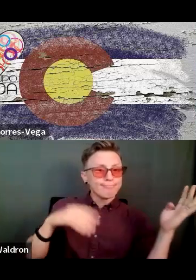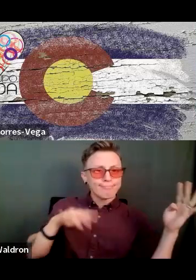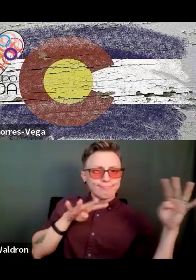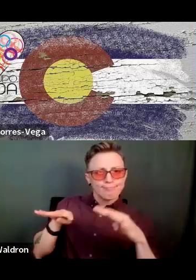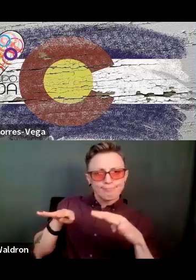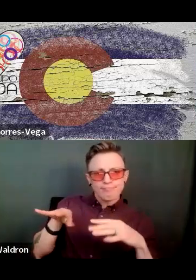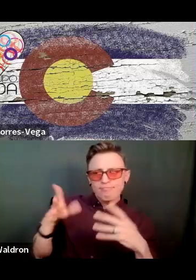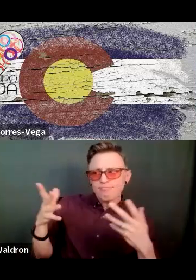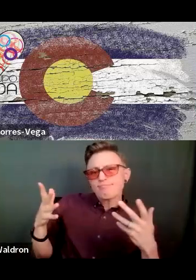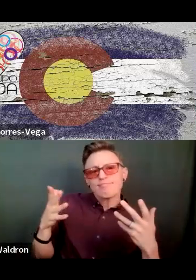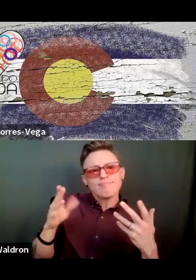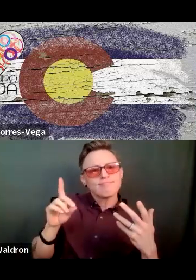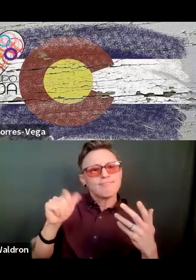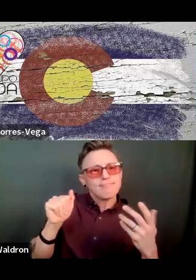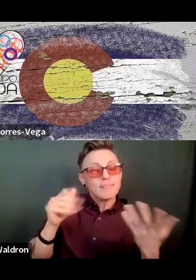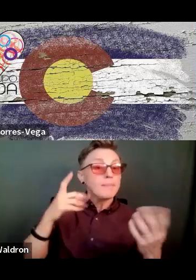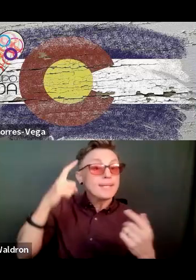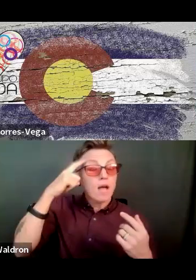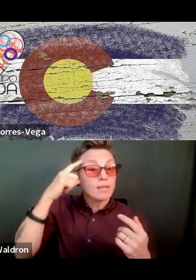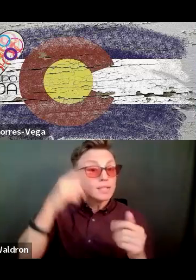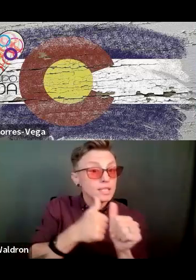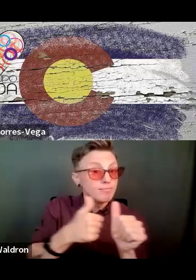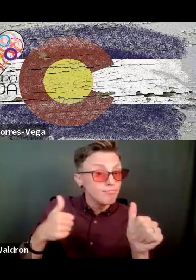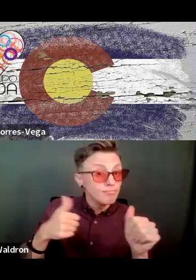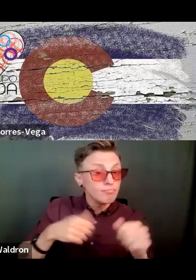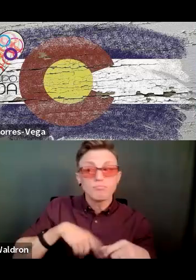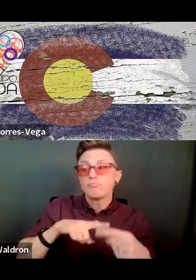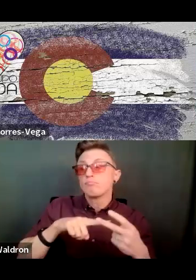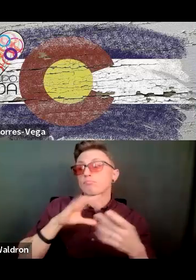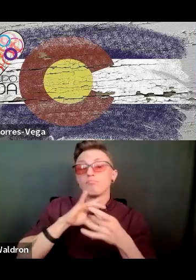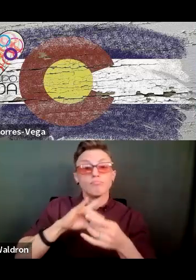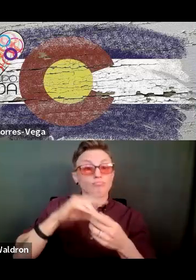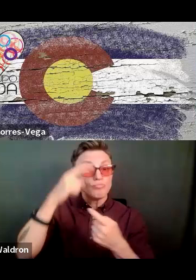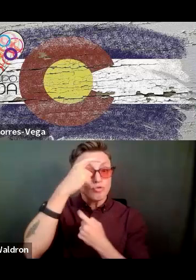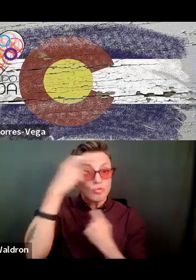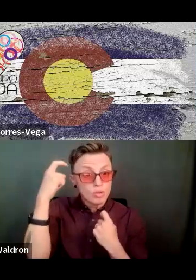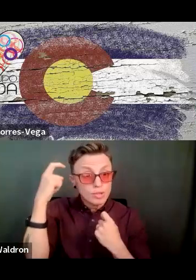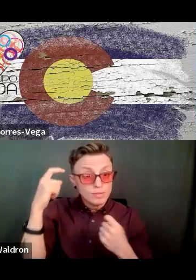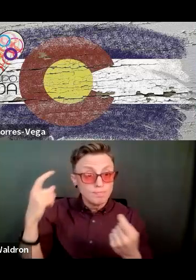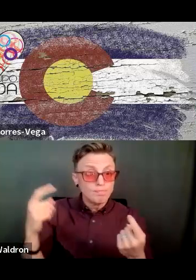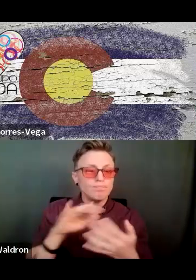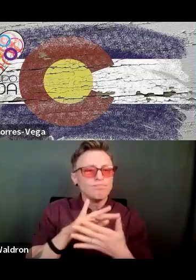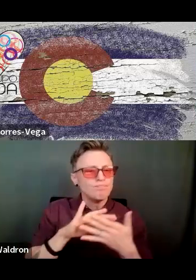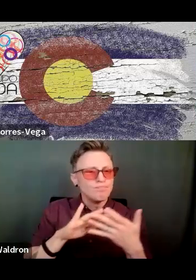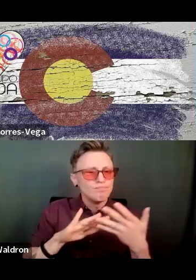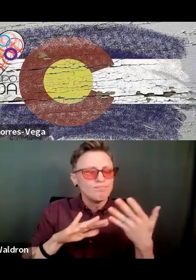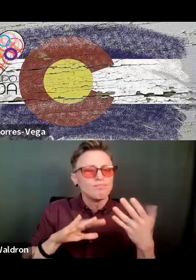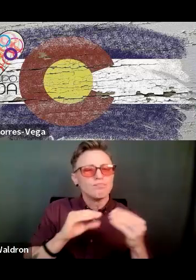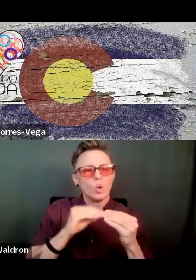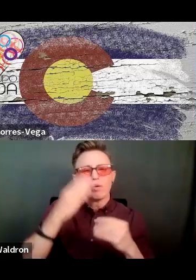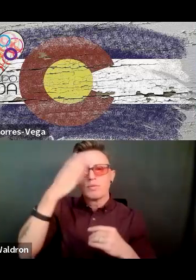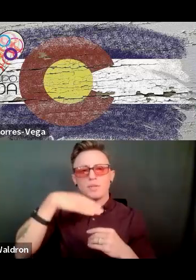disabilities that, you know, are cognitive delays or even some that are related to trauma. And so it seems like